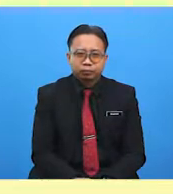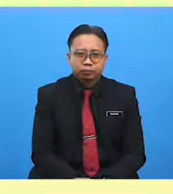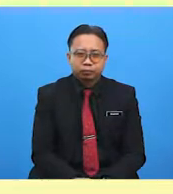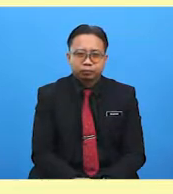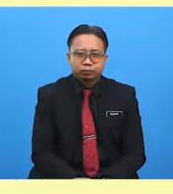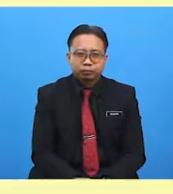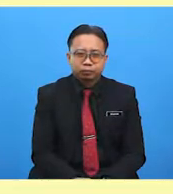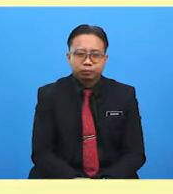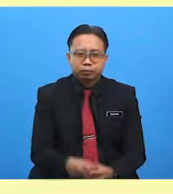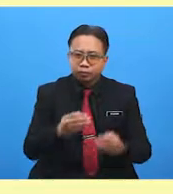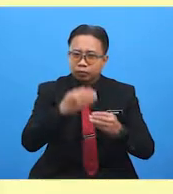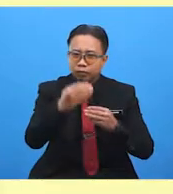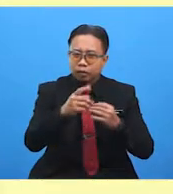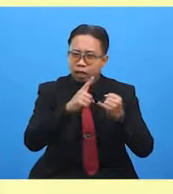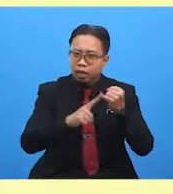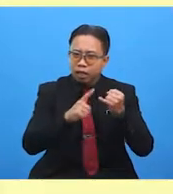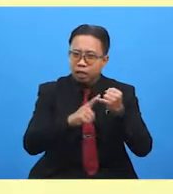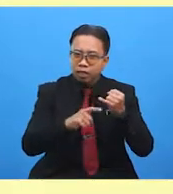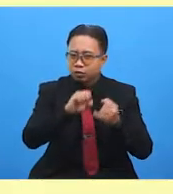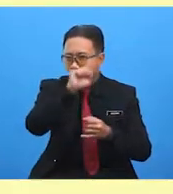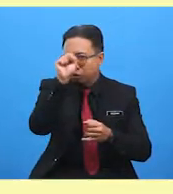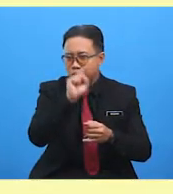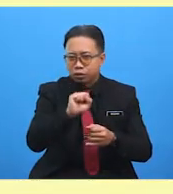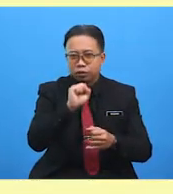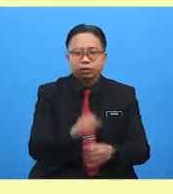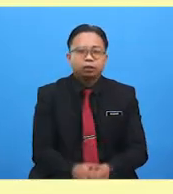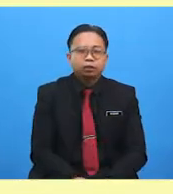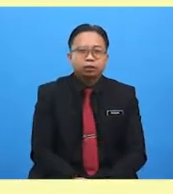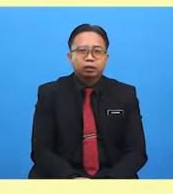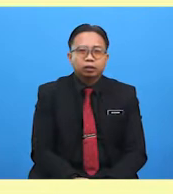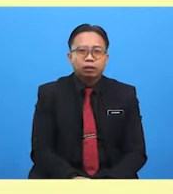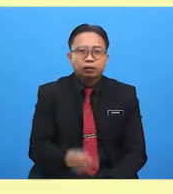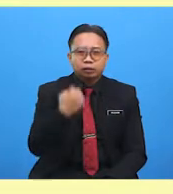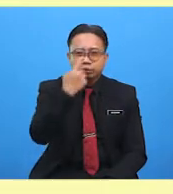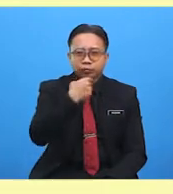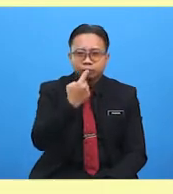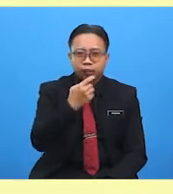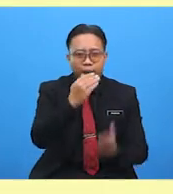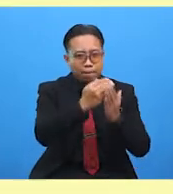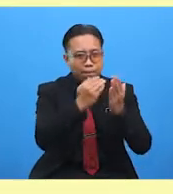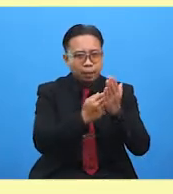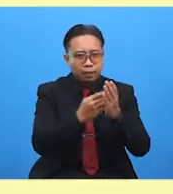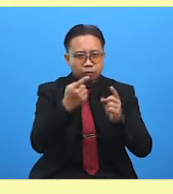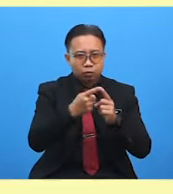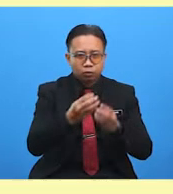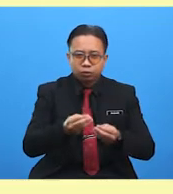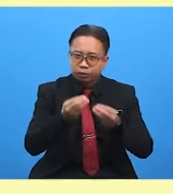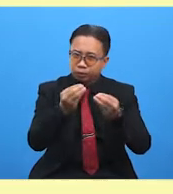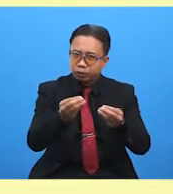Moving on to the last question. Who plans to spend some money?